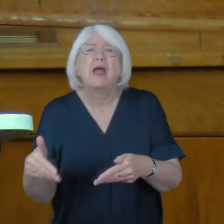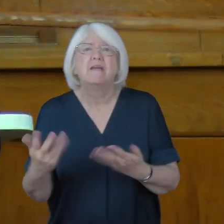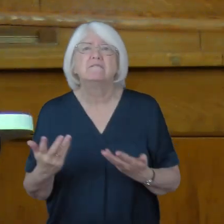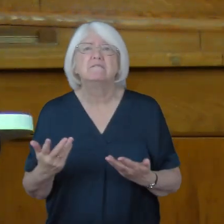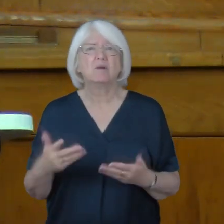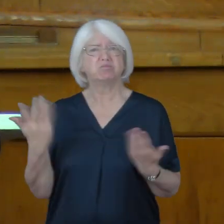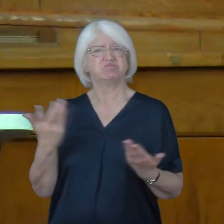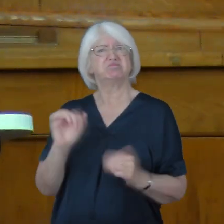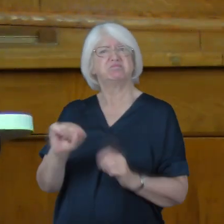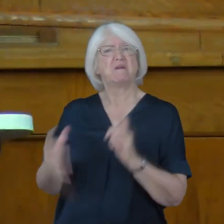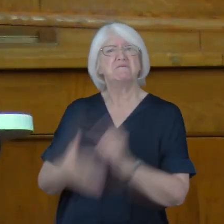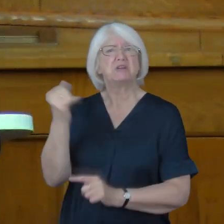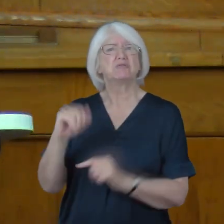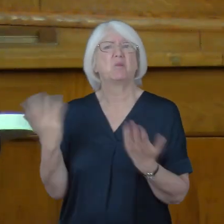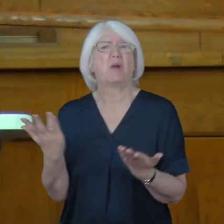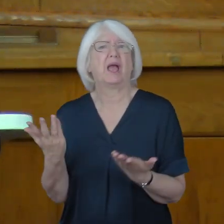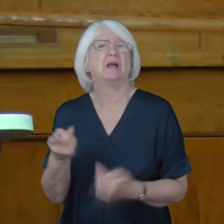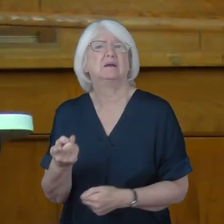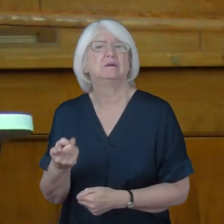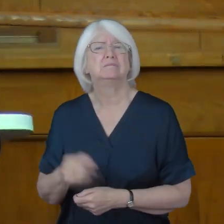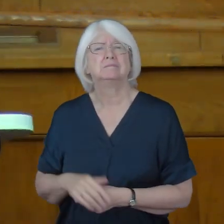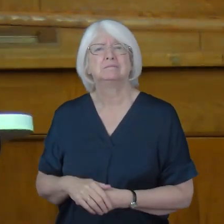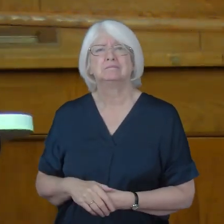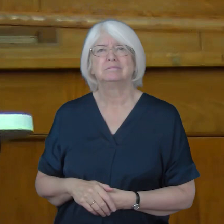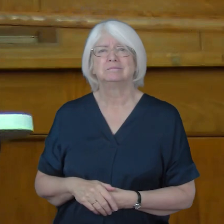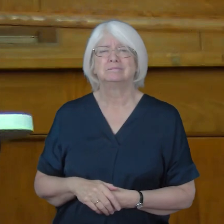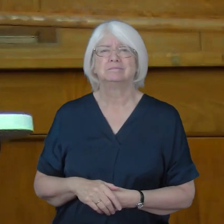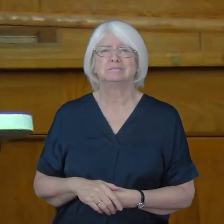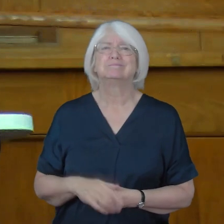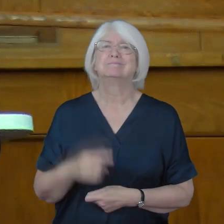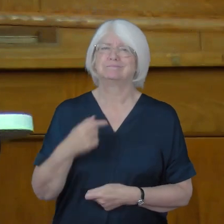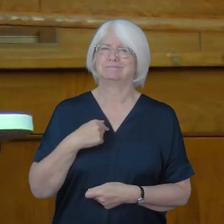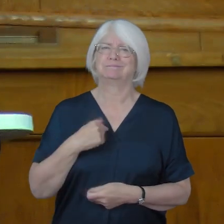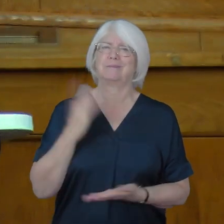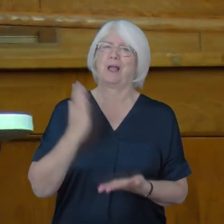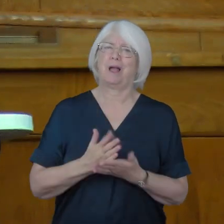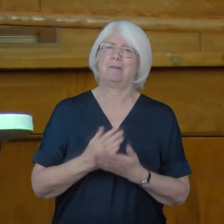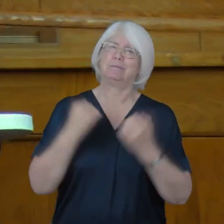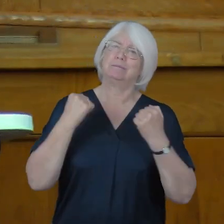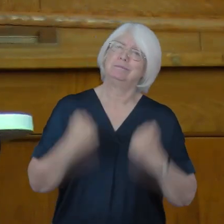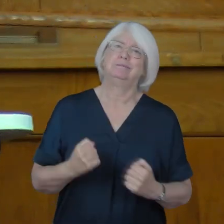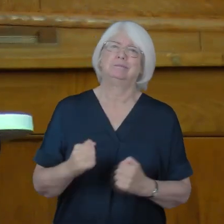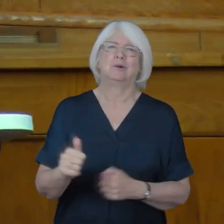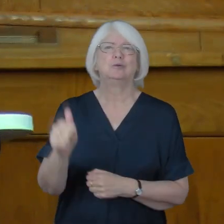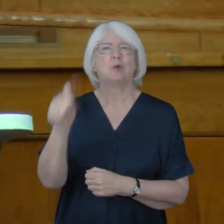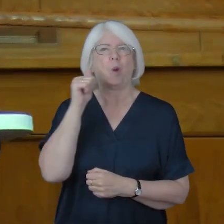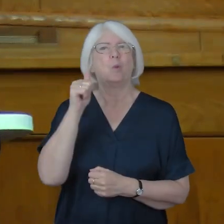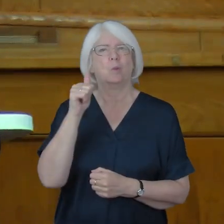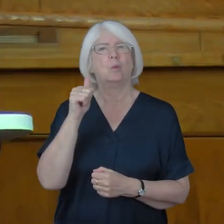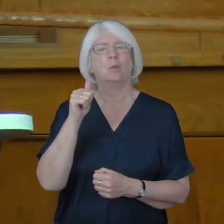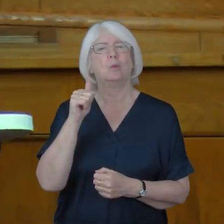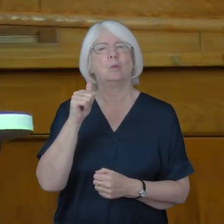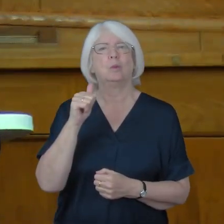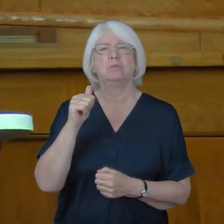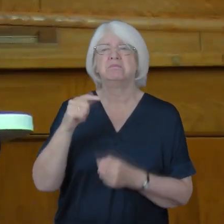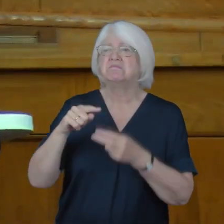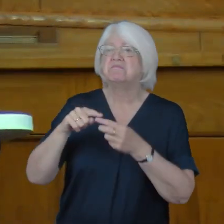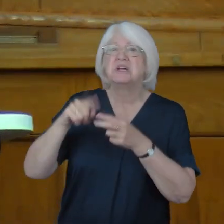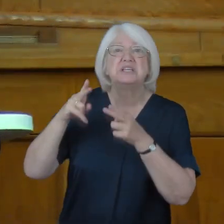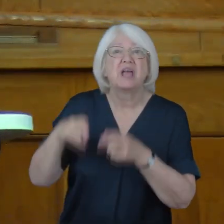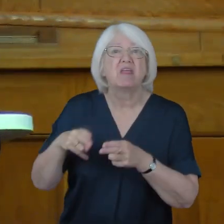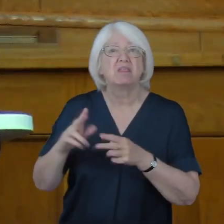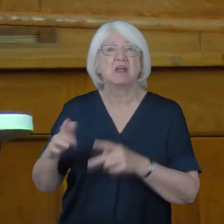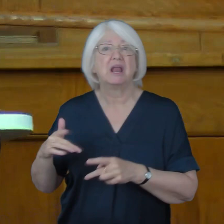Grave, where is your victory? For I am convinced that neither